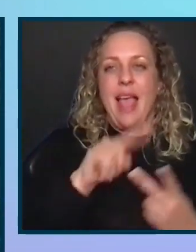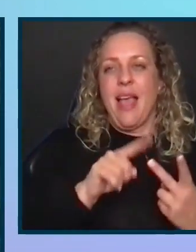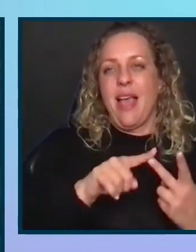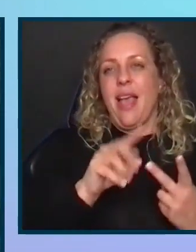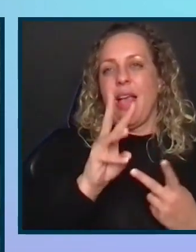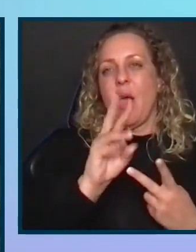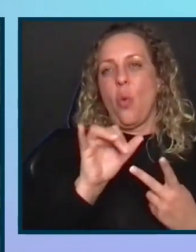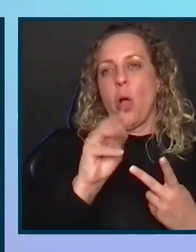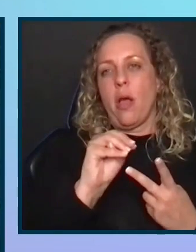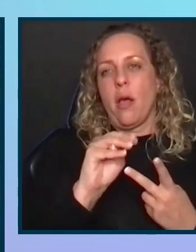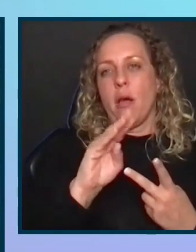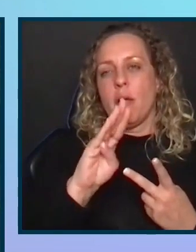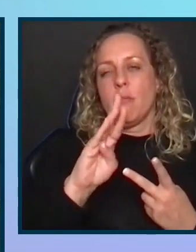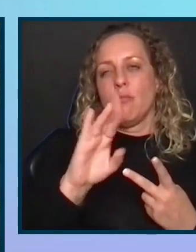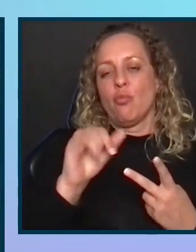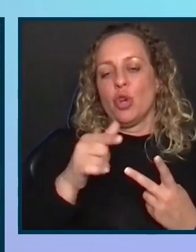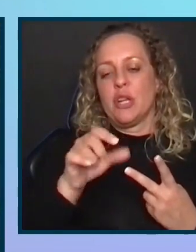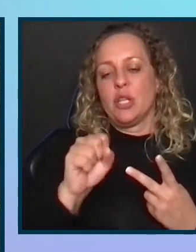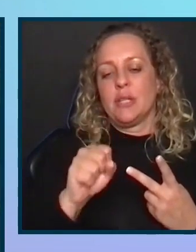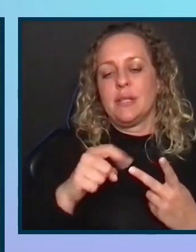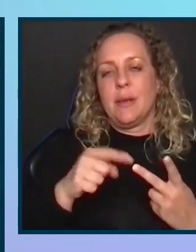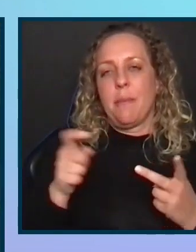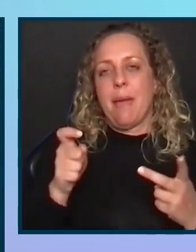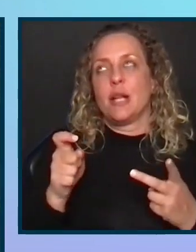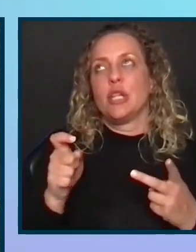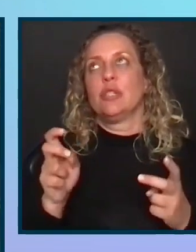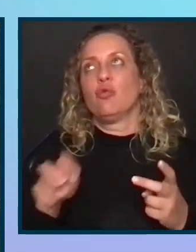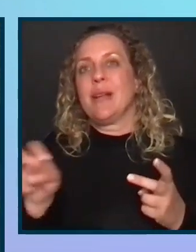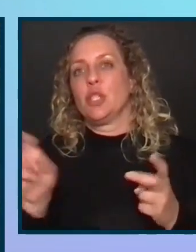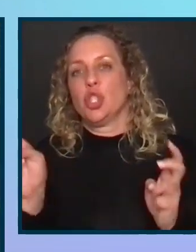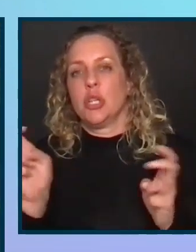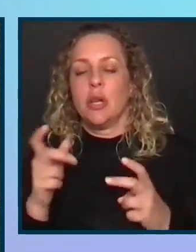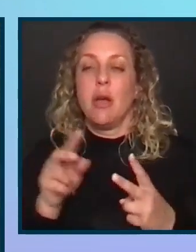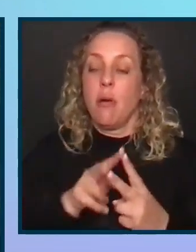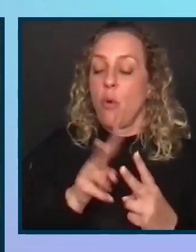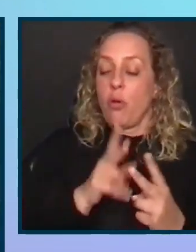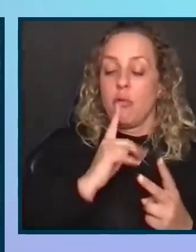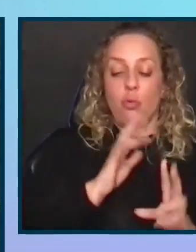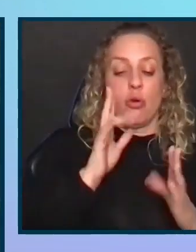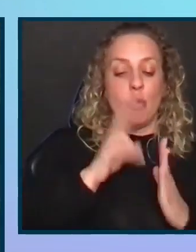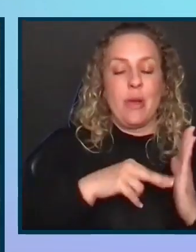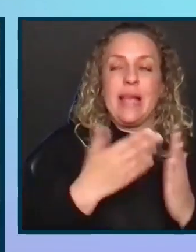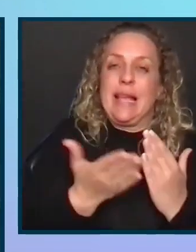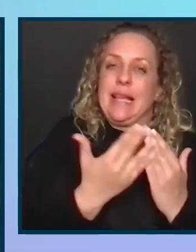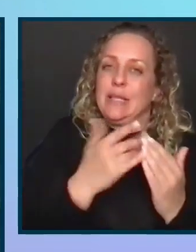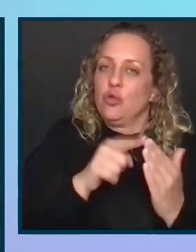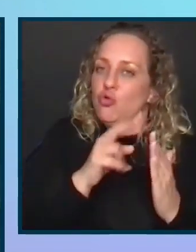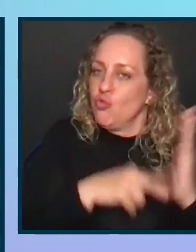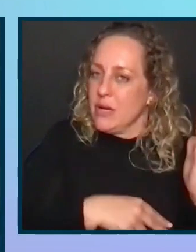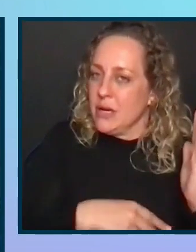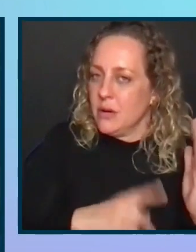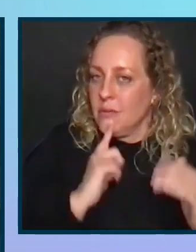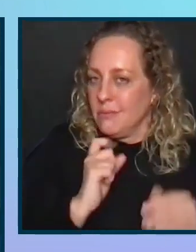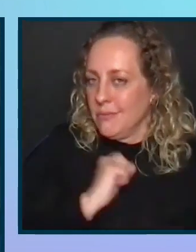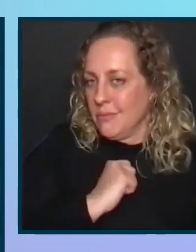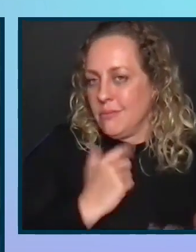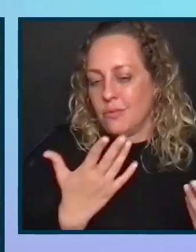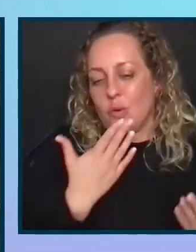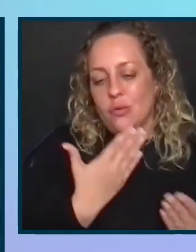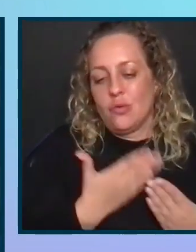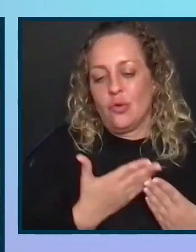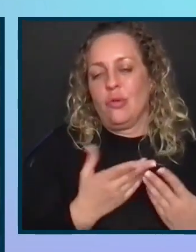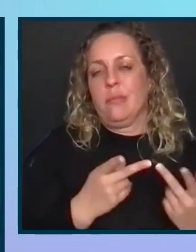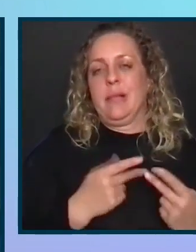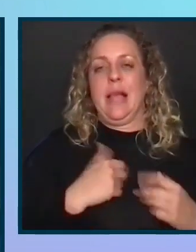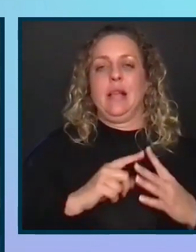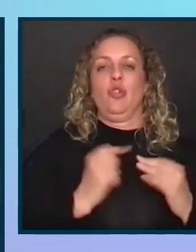Bridges is Managing Transitions. Both of these I thought were great reads, easy reads too. So I think those are good places that at